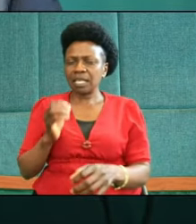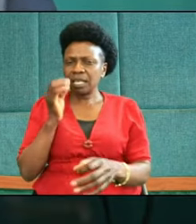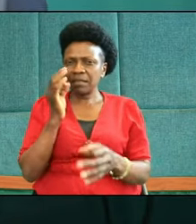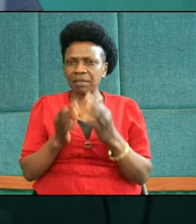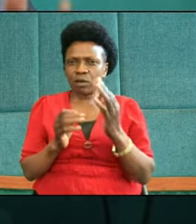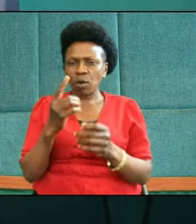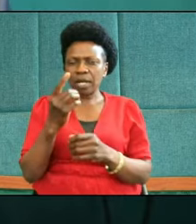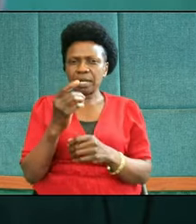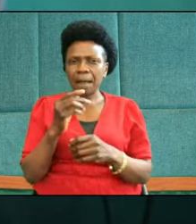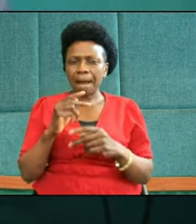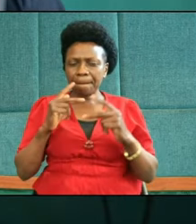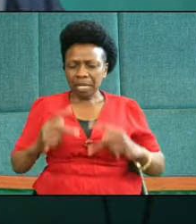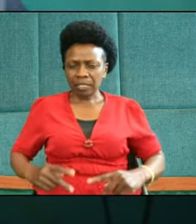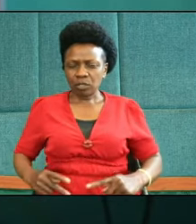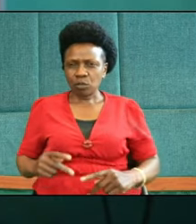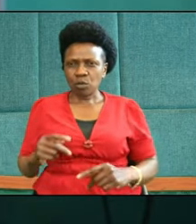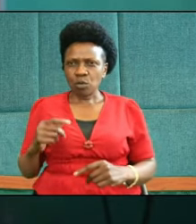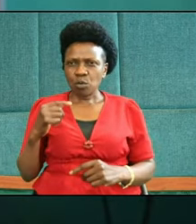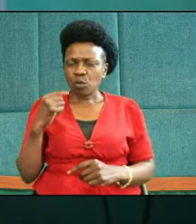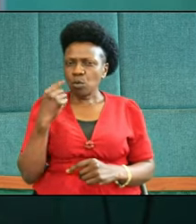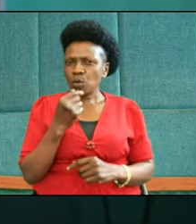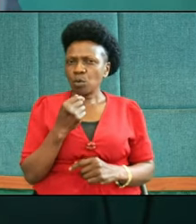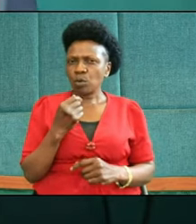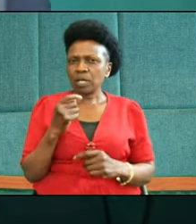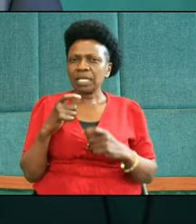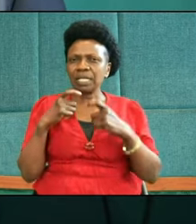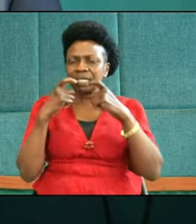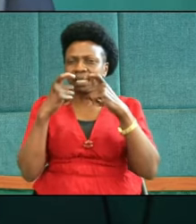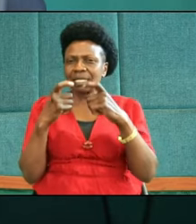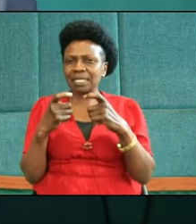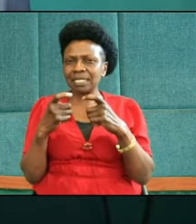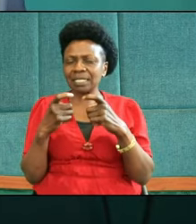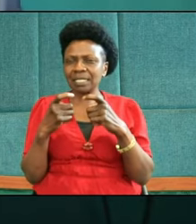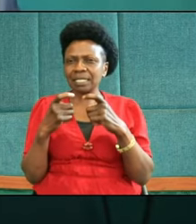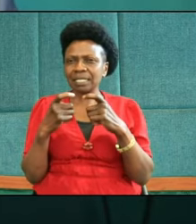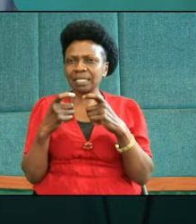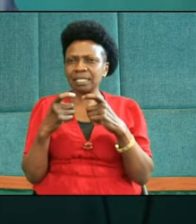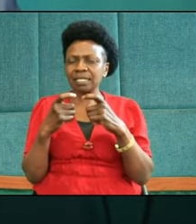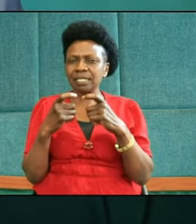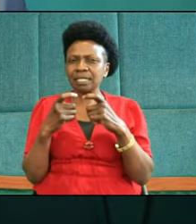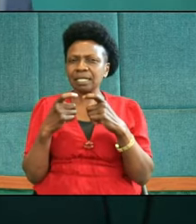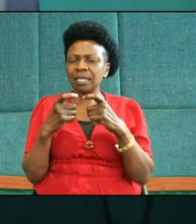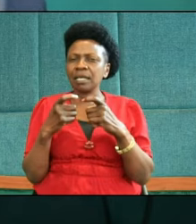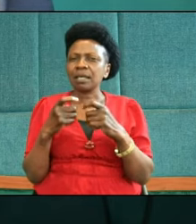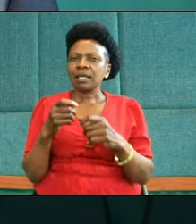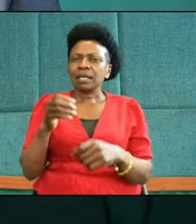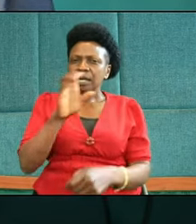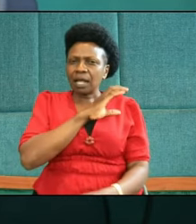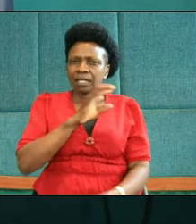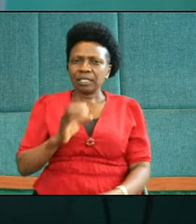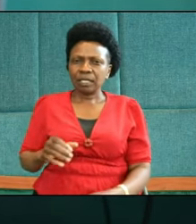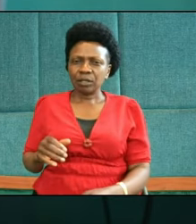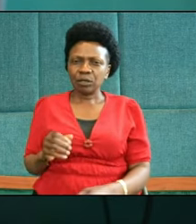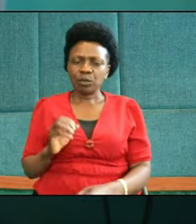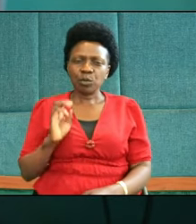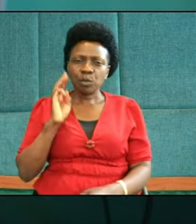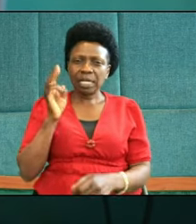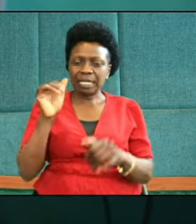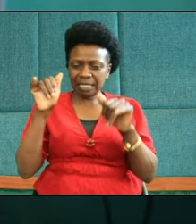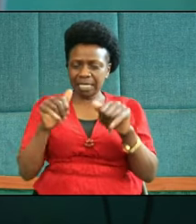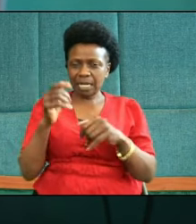sin or would have sinned, still Christ, would come and die for him and die for her. Oh, you say,